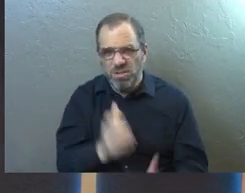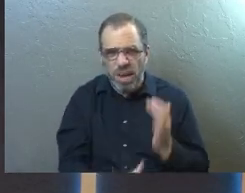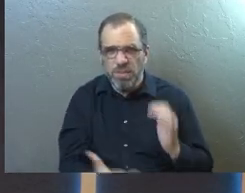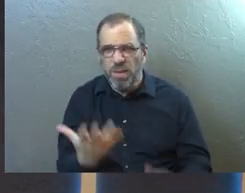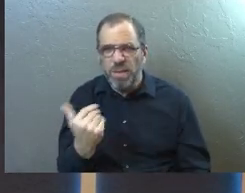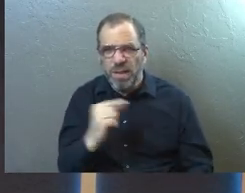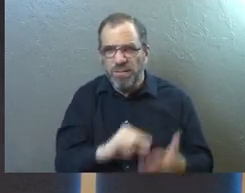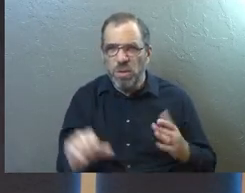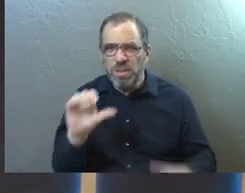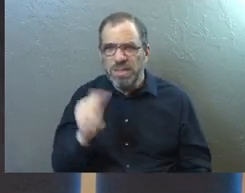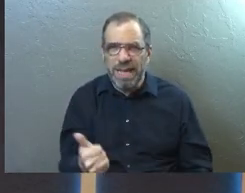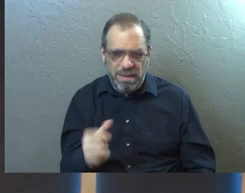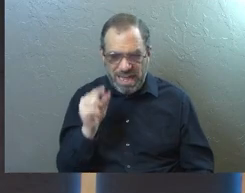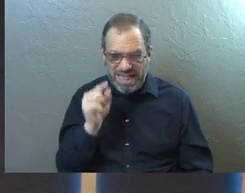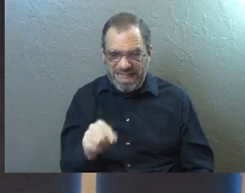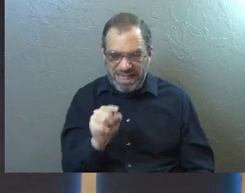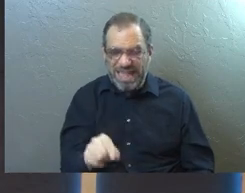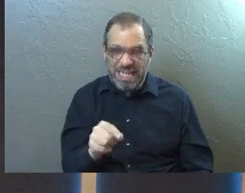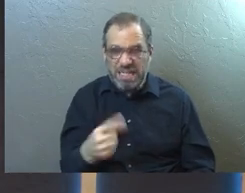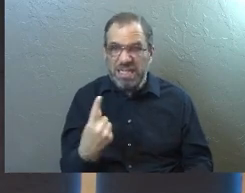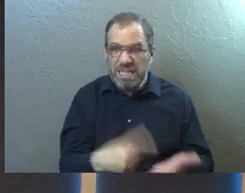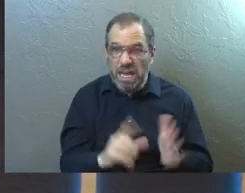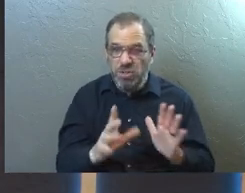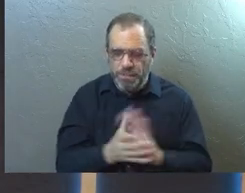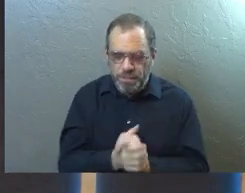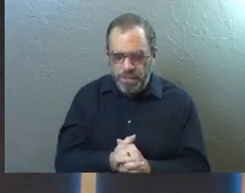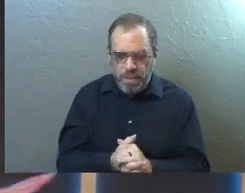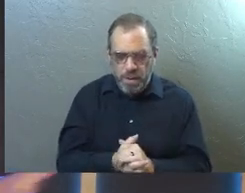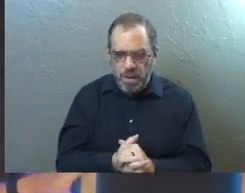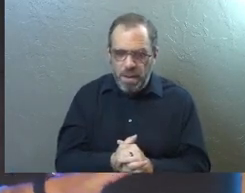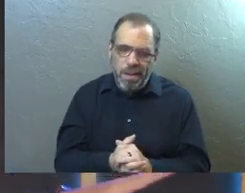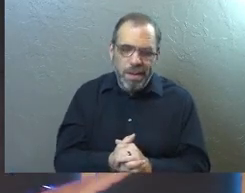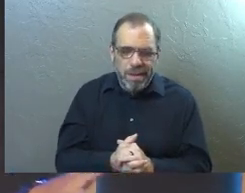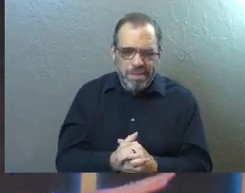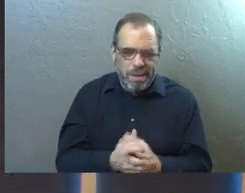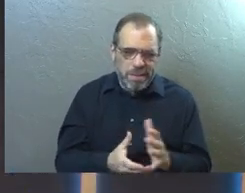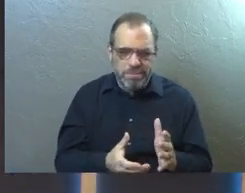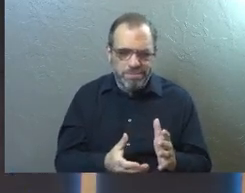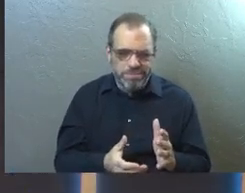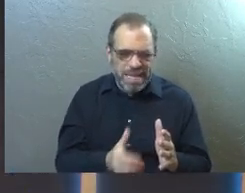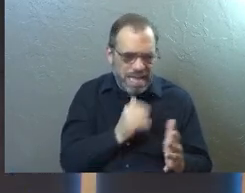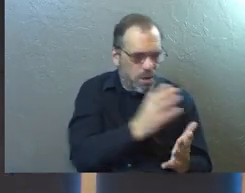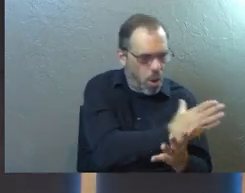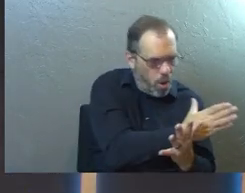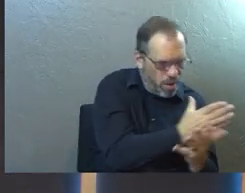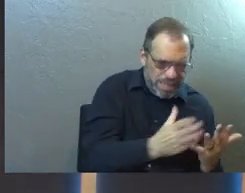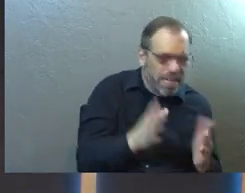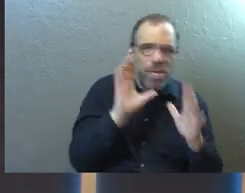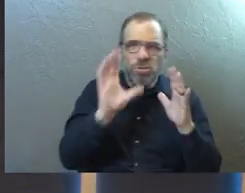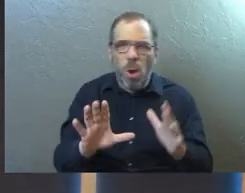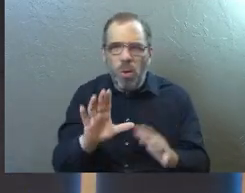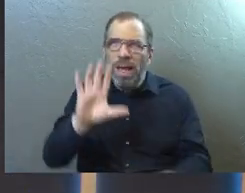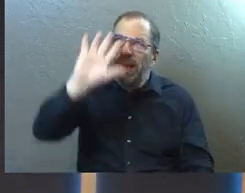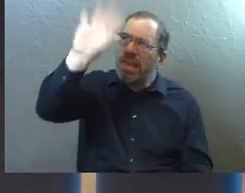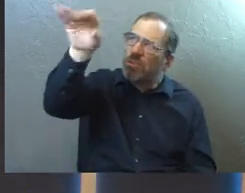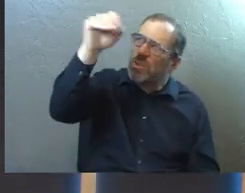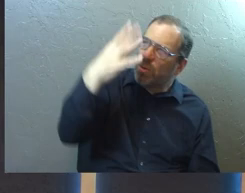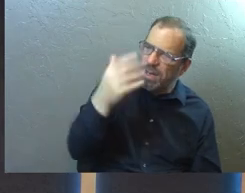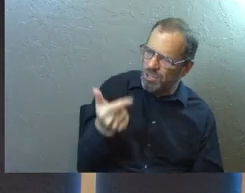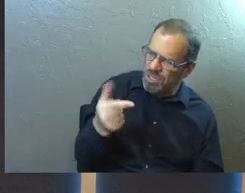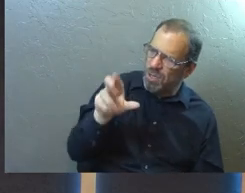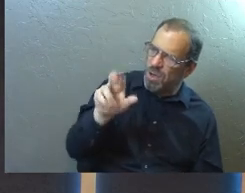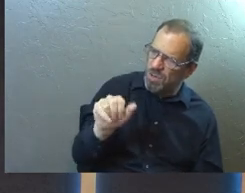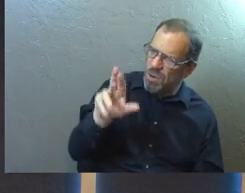is kind of where we came from, I think was this discussion. Hey, it's actually not all of this other stuff. It is about the grace of